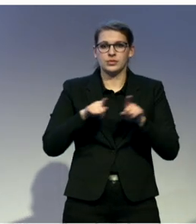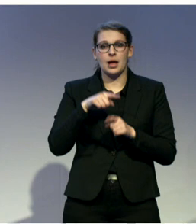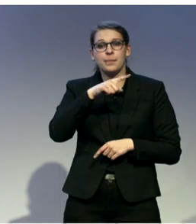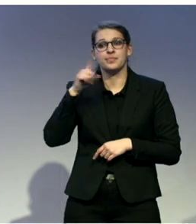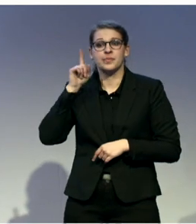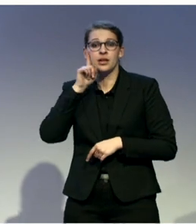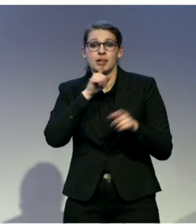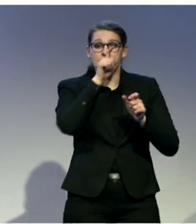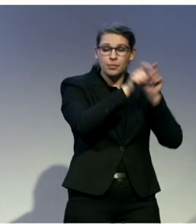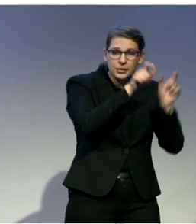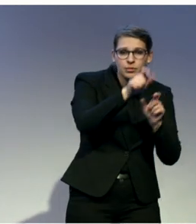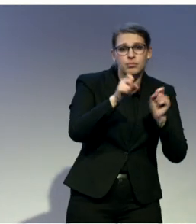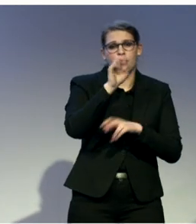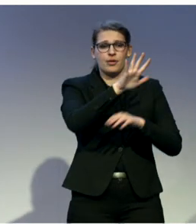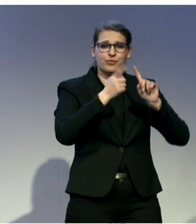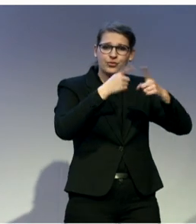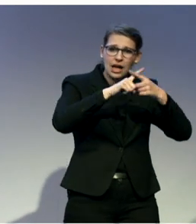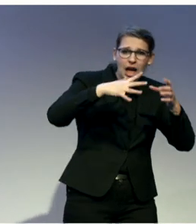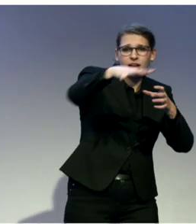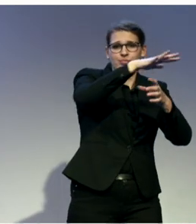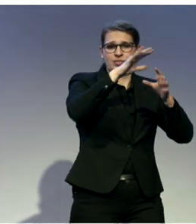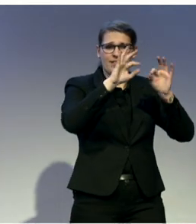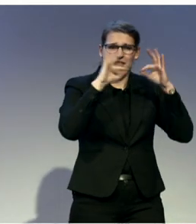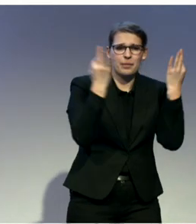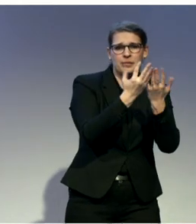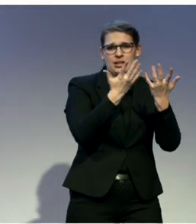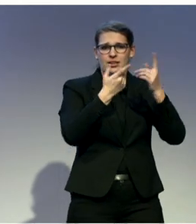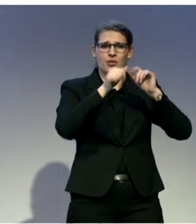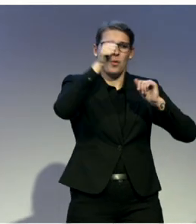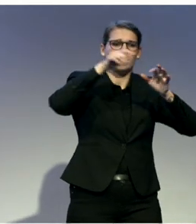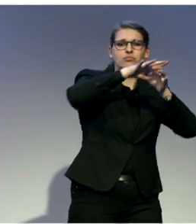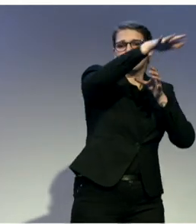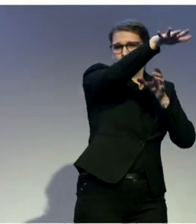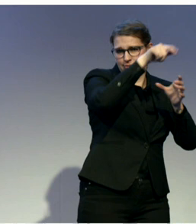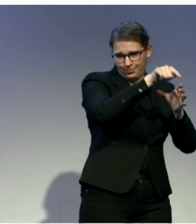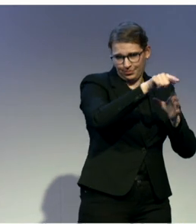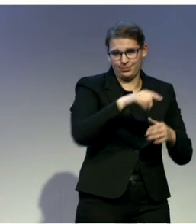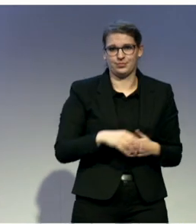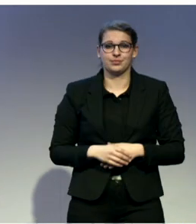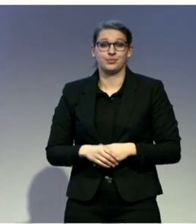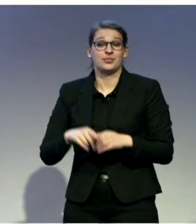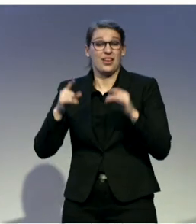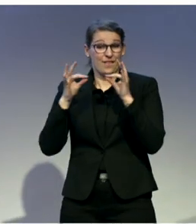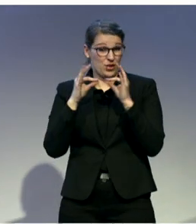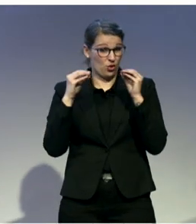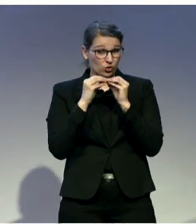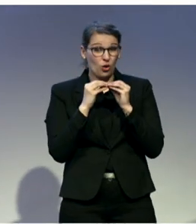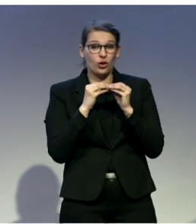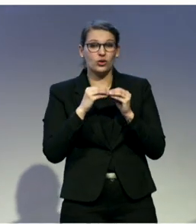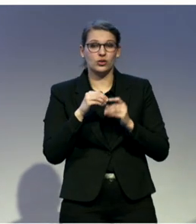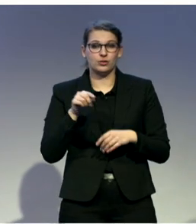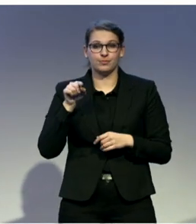and learning lessons for the language. So Finger Talk has also been adopted into three South African